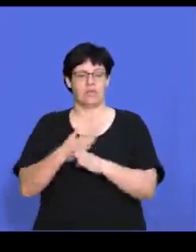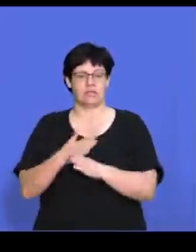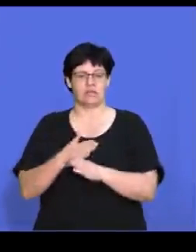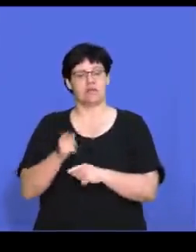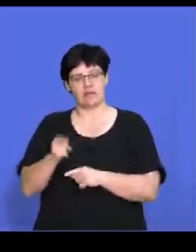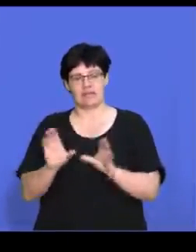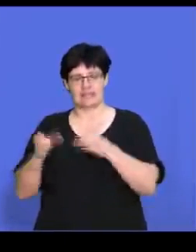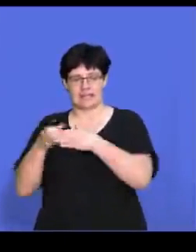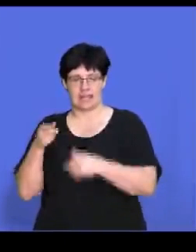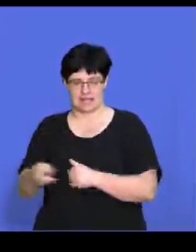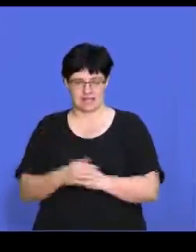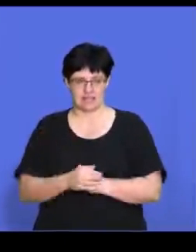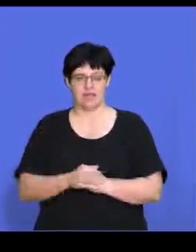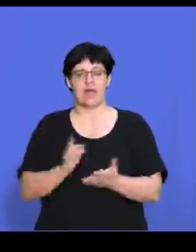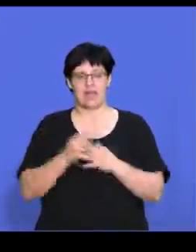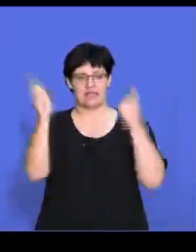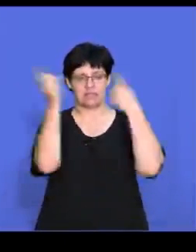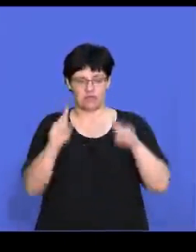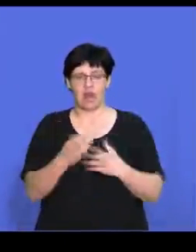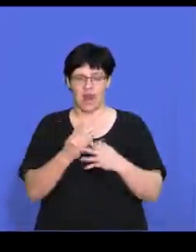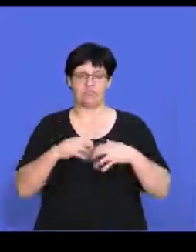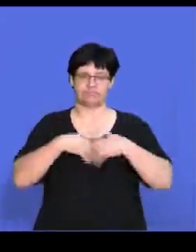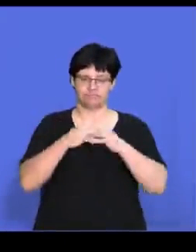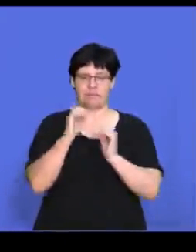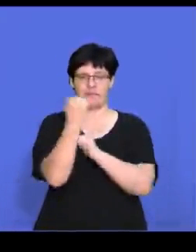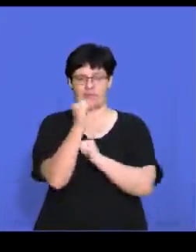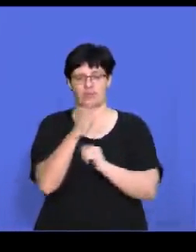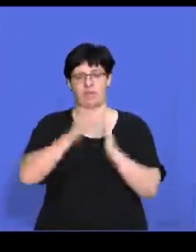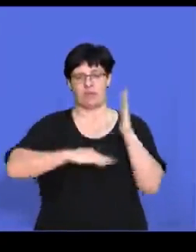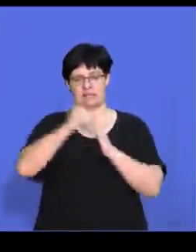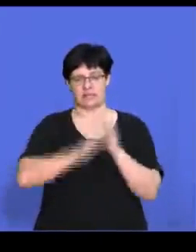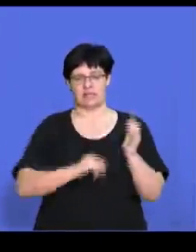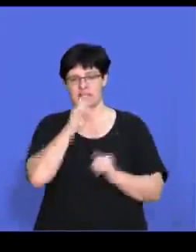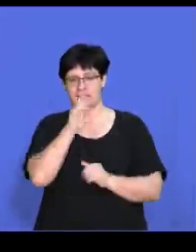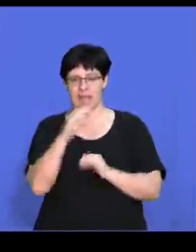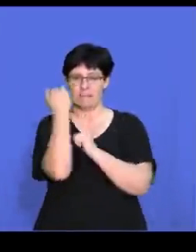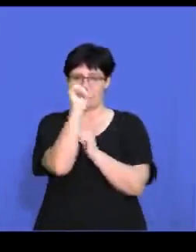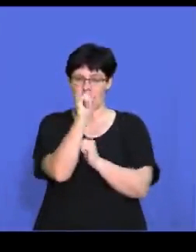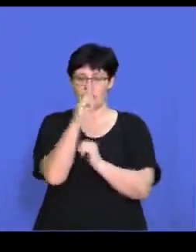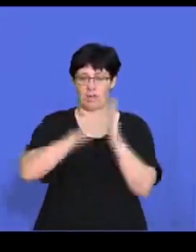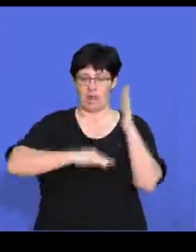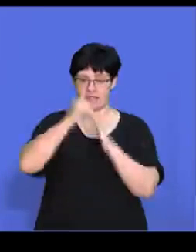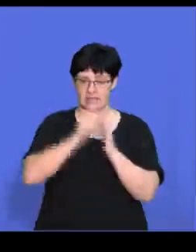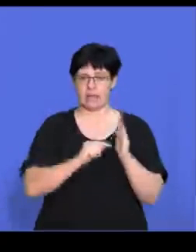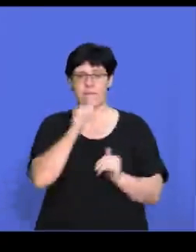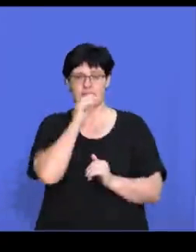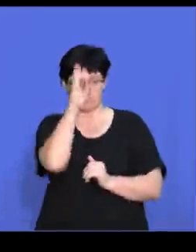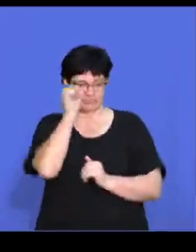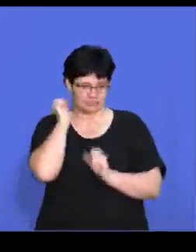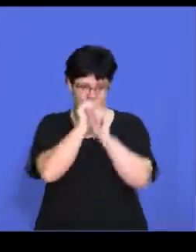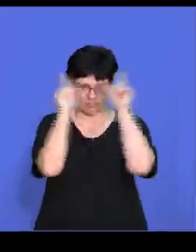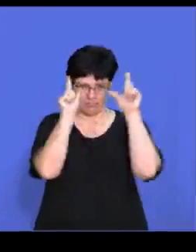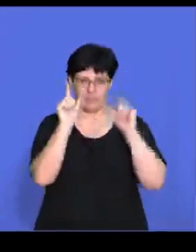operates in a certain sector and they specialize in the manufacturing of paints. Now, when you see the word manufacturing,